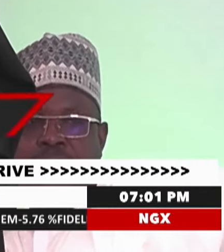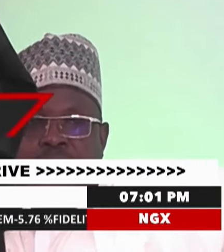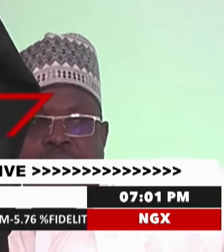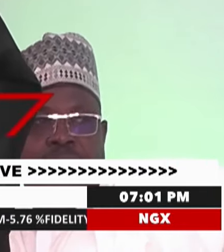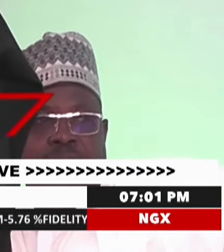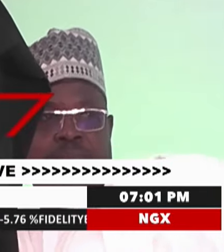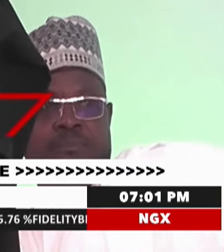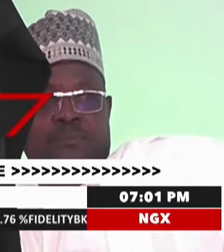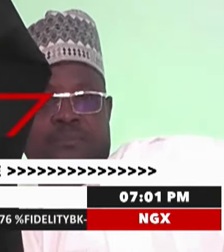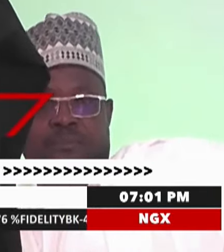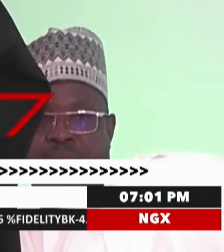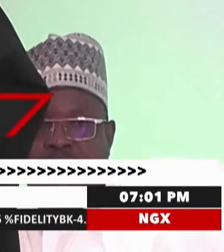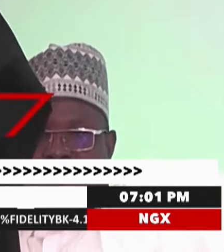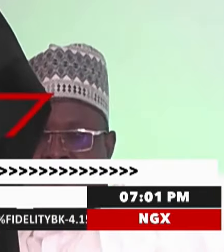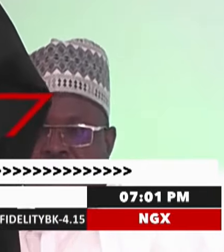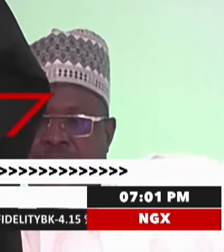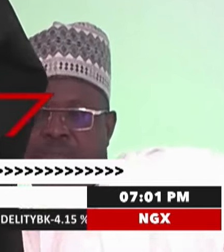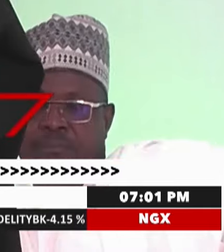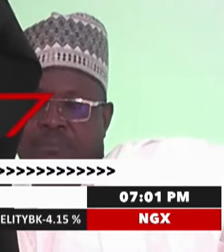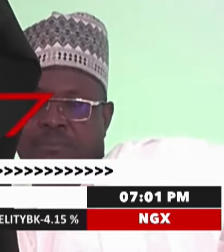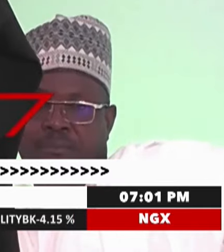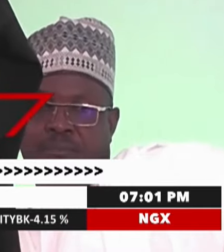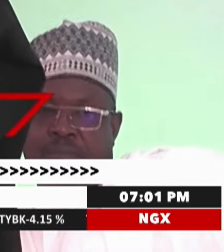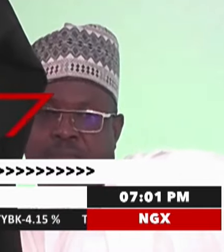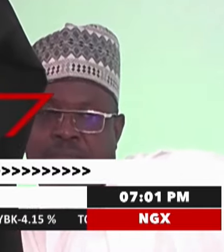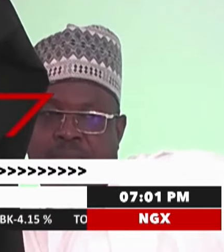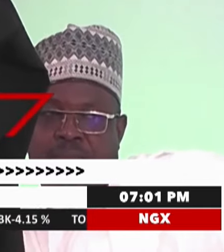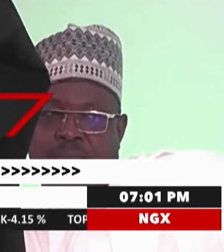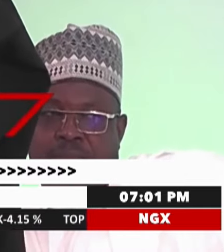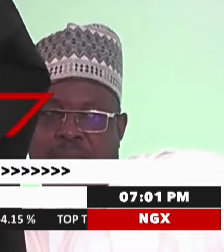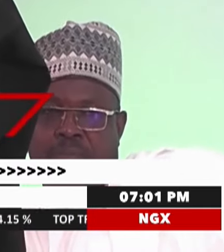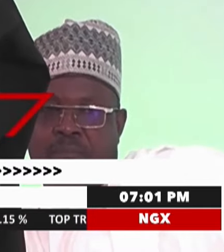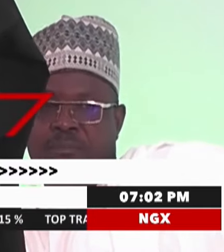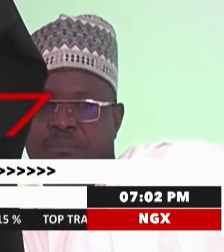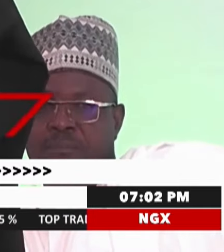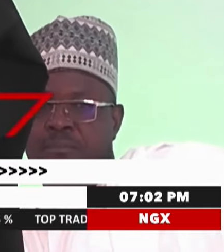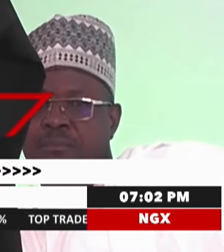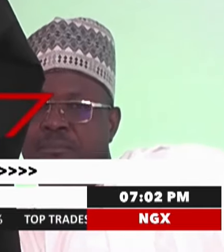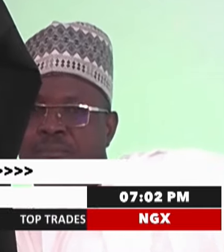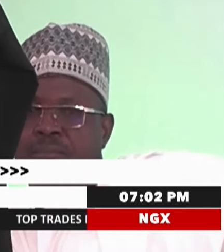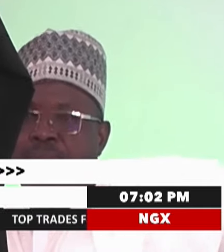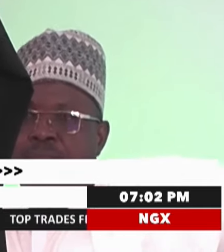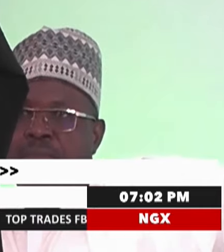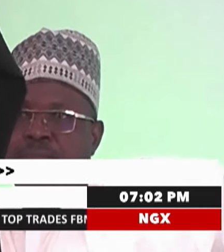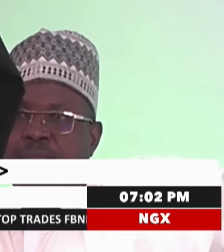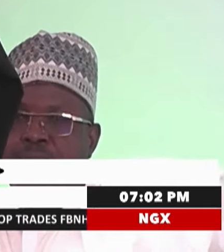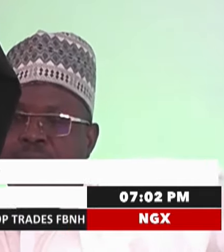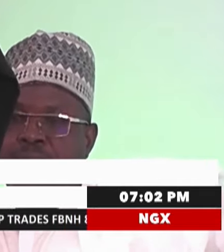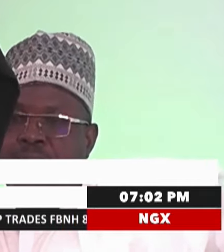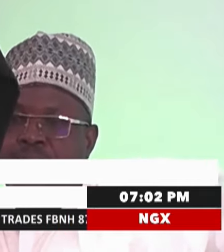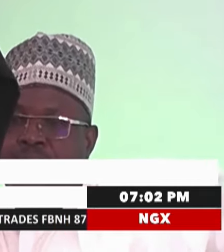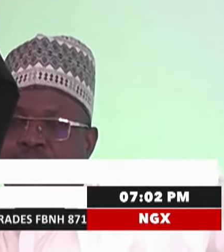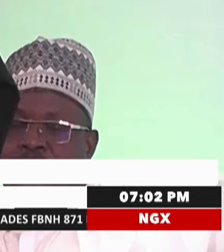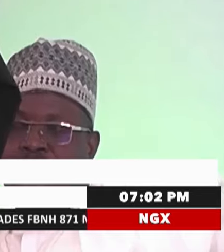roadmap that includes integrating military, political, and socioeconomic strategies, enhancing cross-border